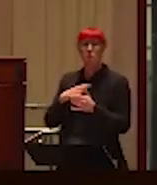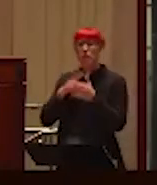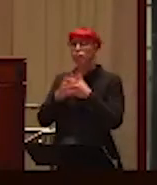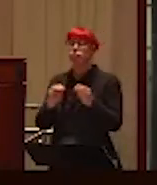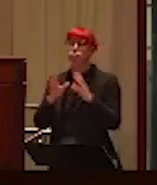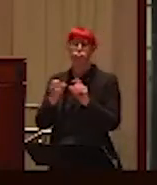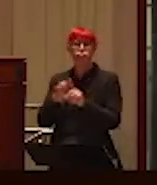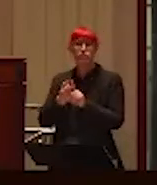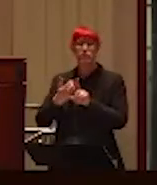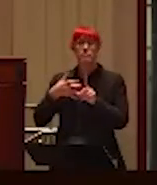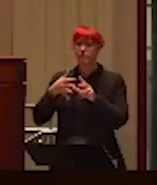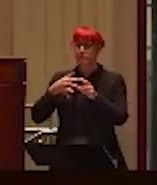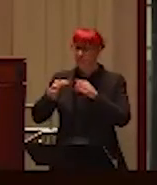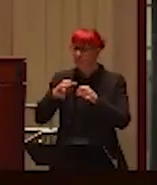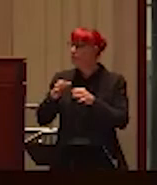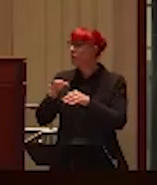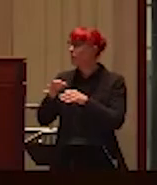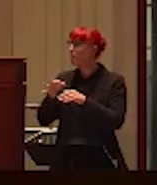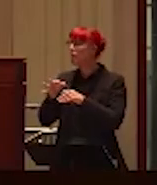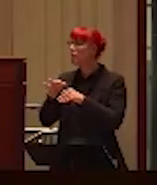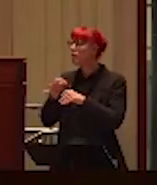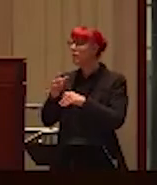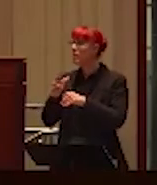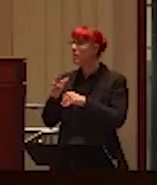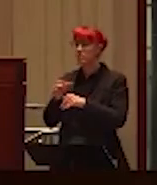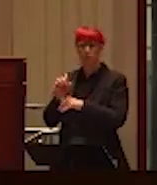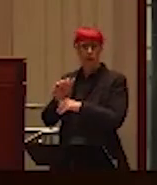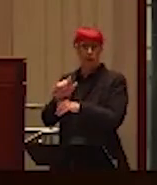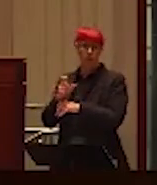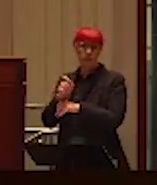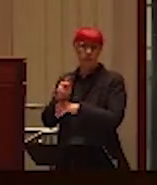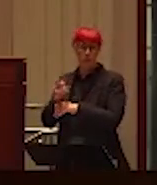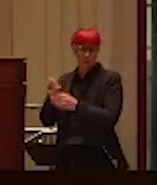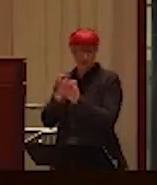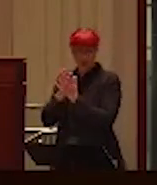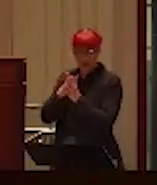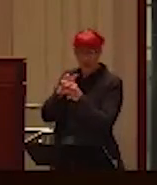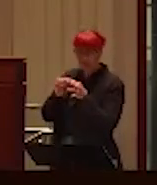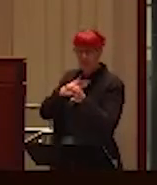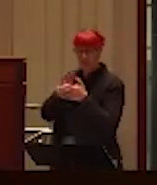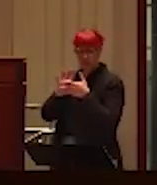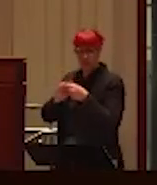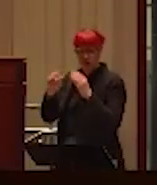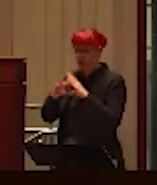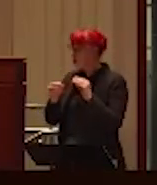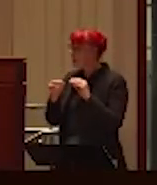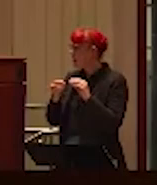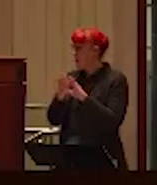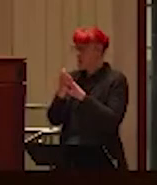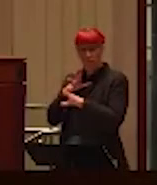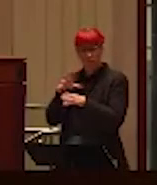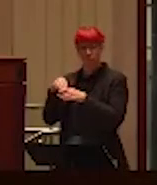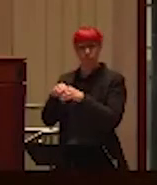Alexandra has asked me to tell you a little bit about my story. Before I get into that, though, I want to also talk about,